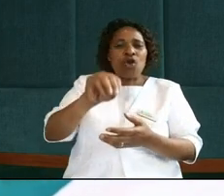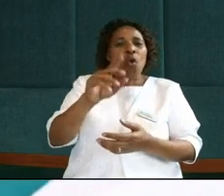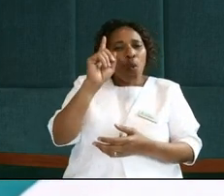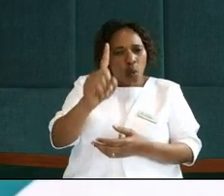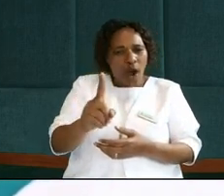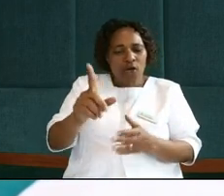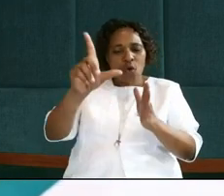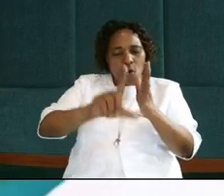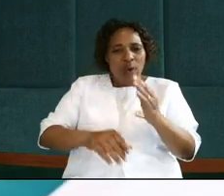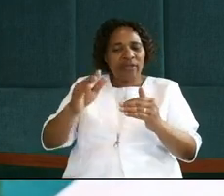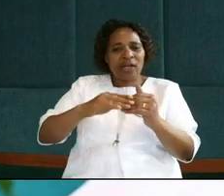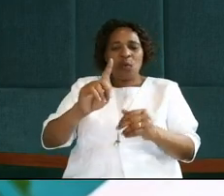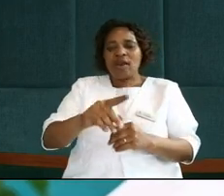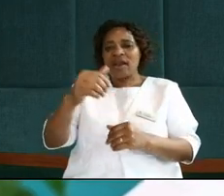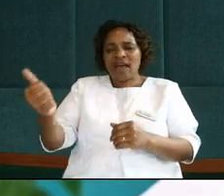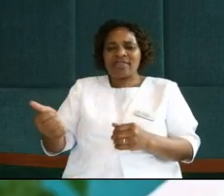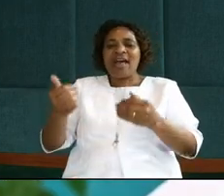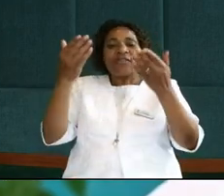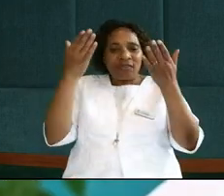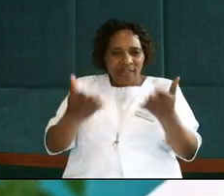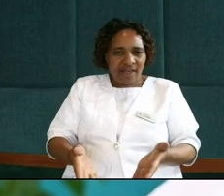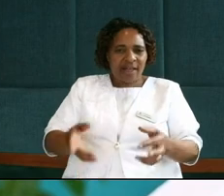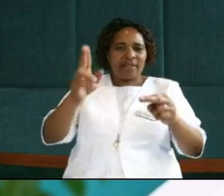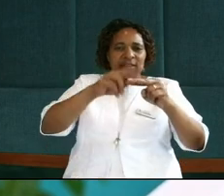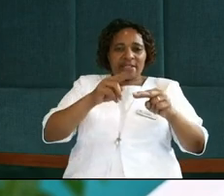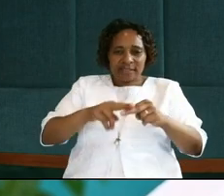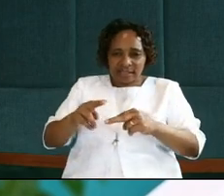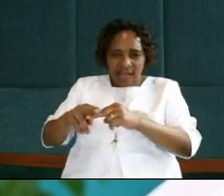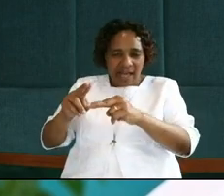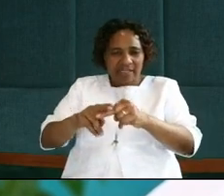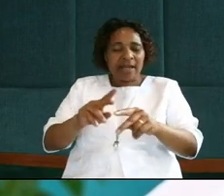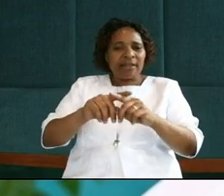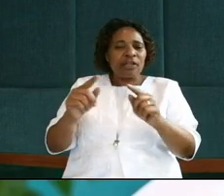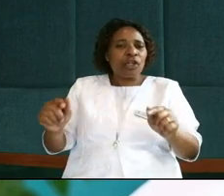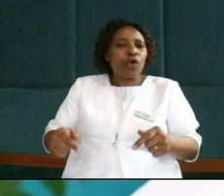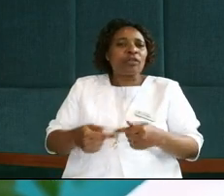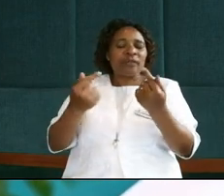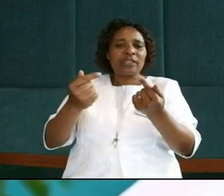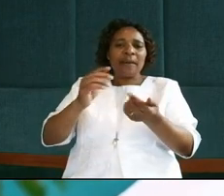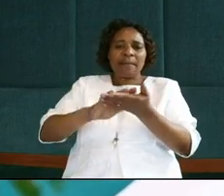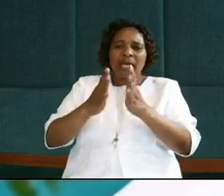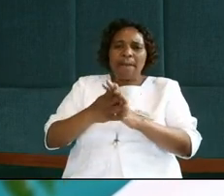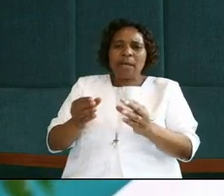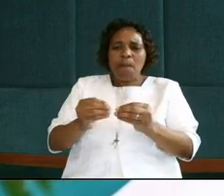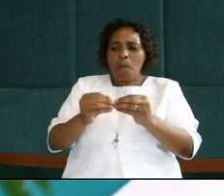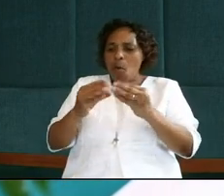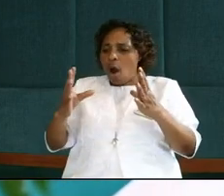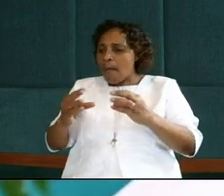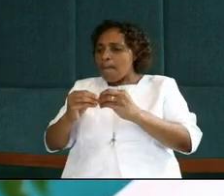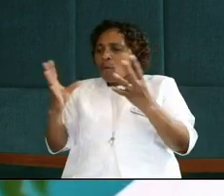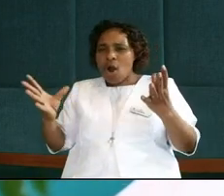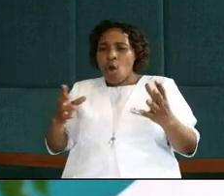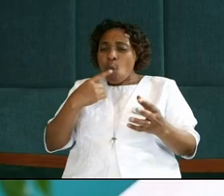be lower than each other. They were just there and they sat and the controversy was becoming more and more. And so what is going to happen?